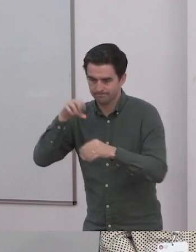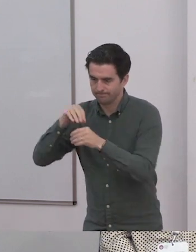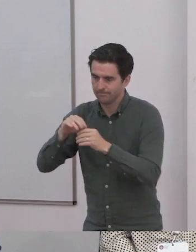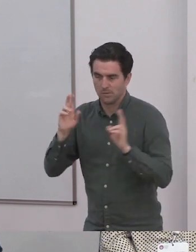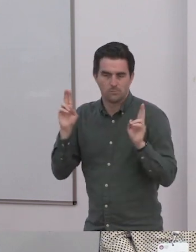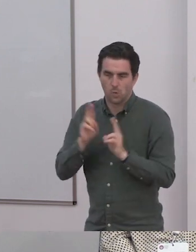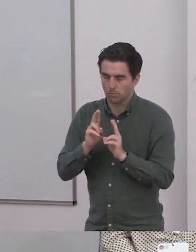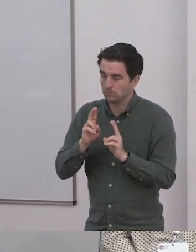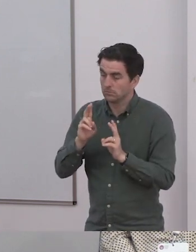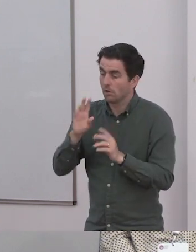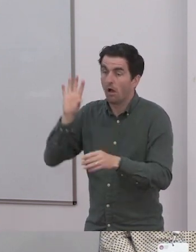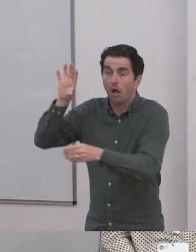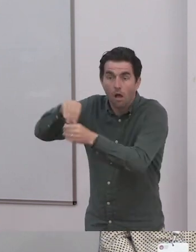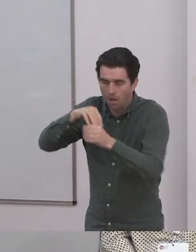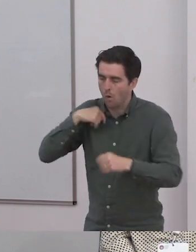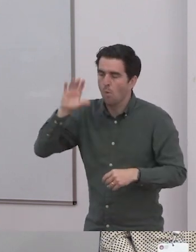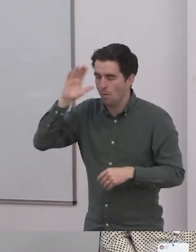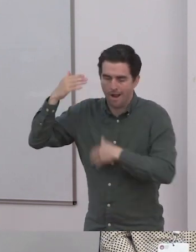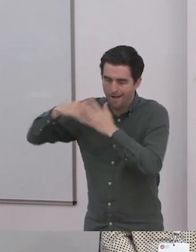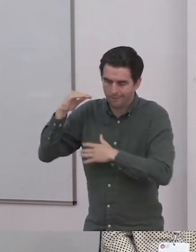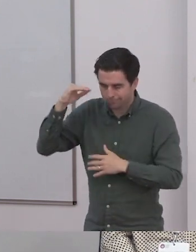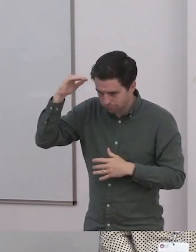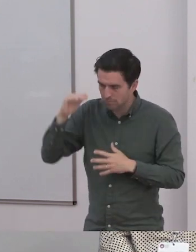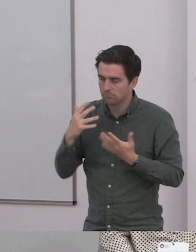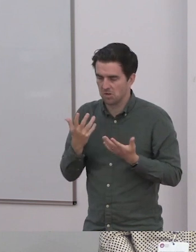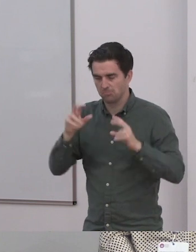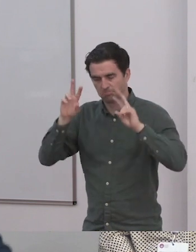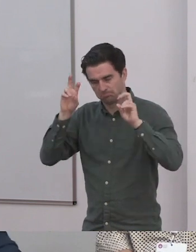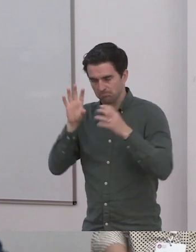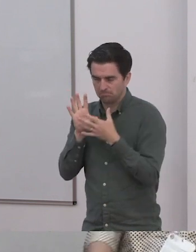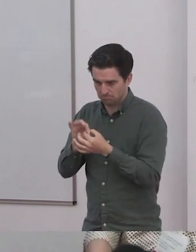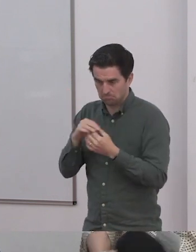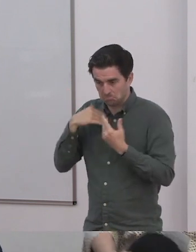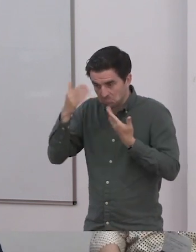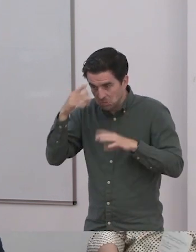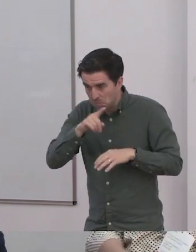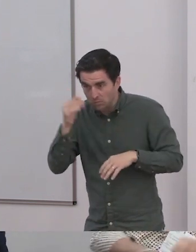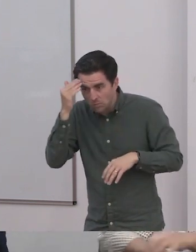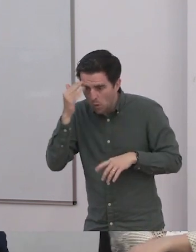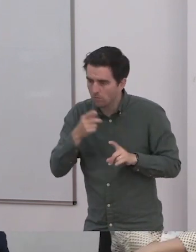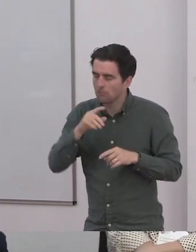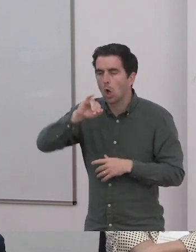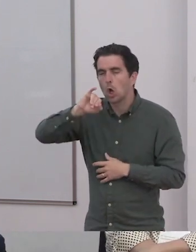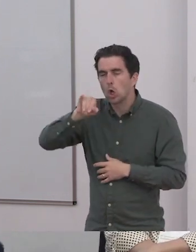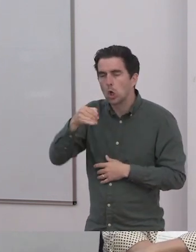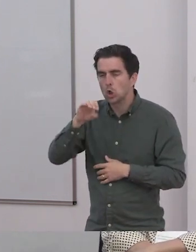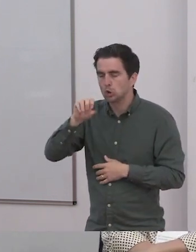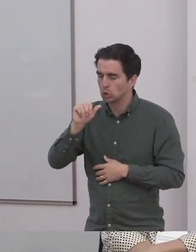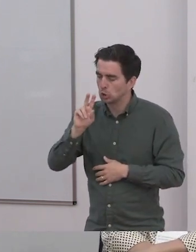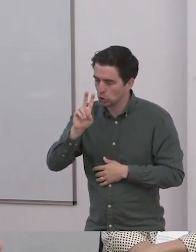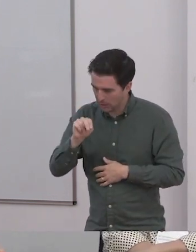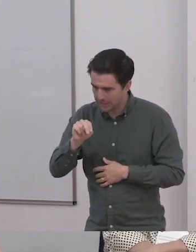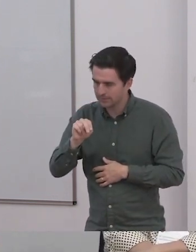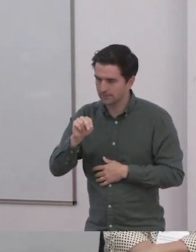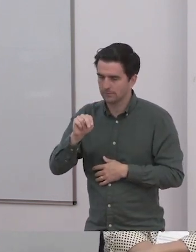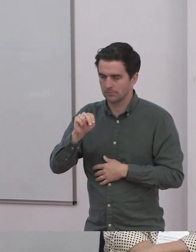concept. But she looked at the way, traditionally, people took their children